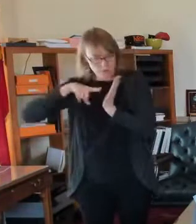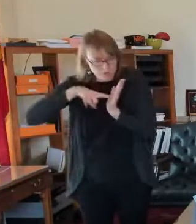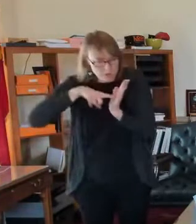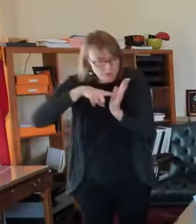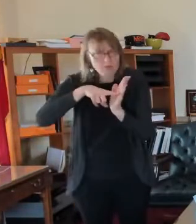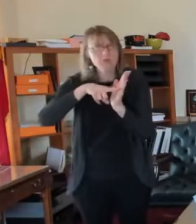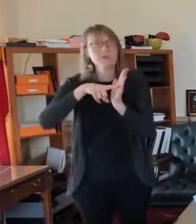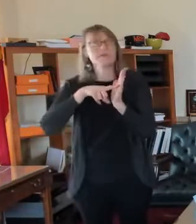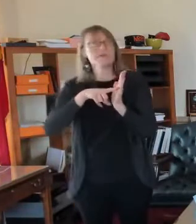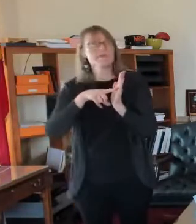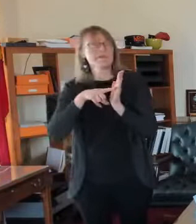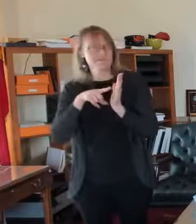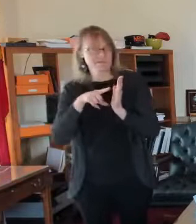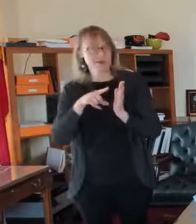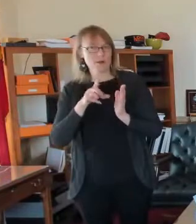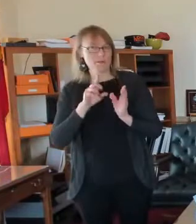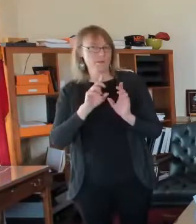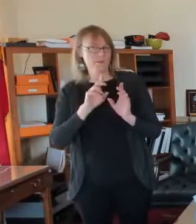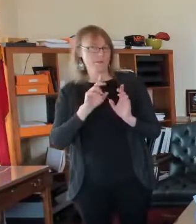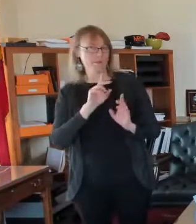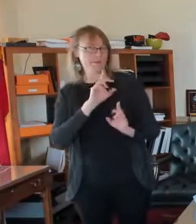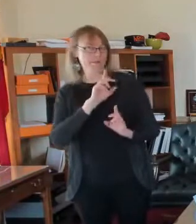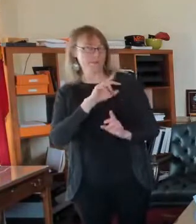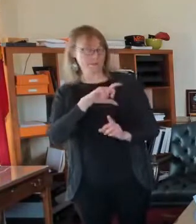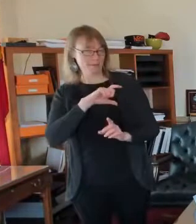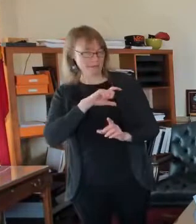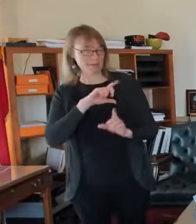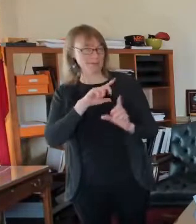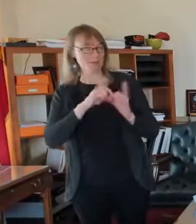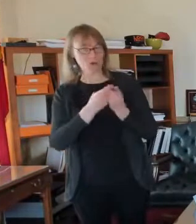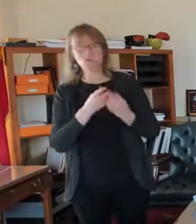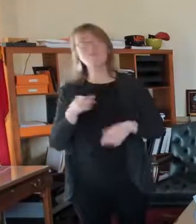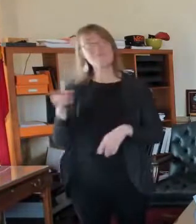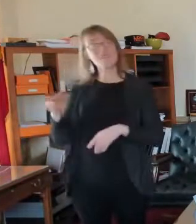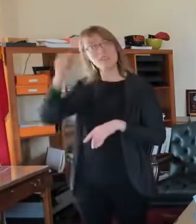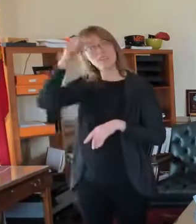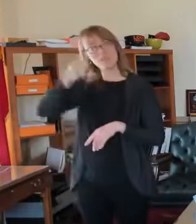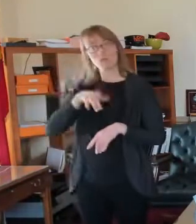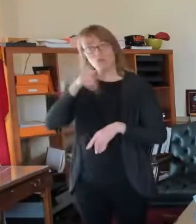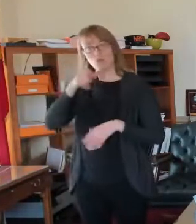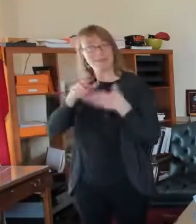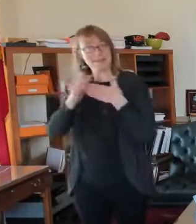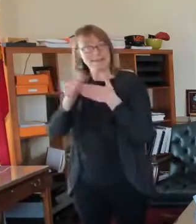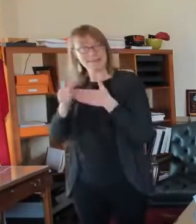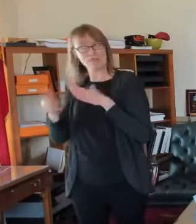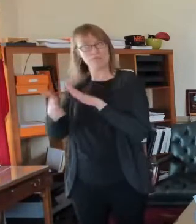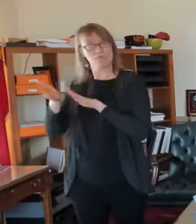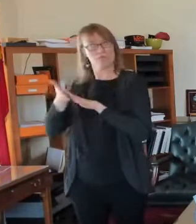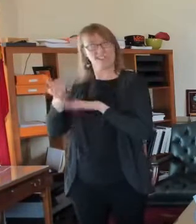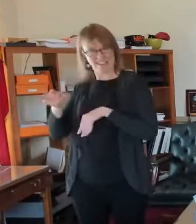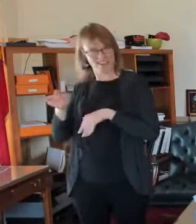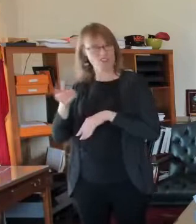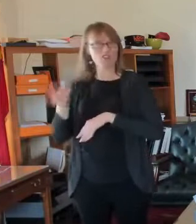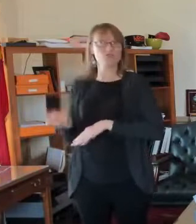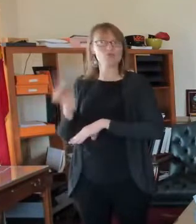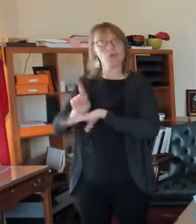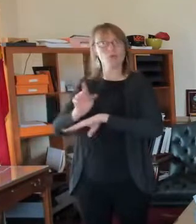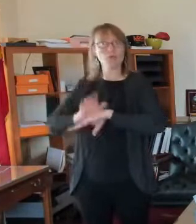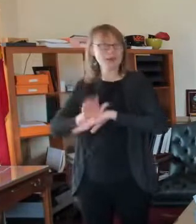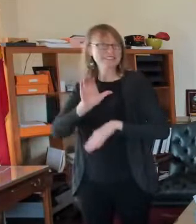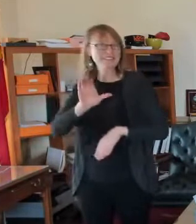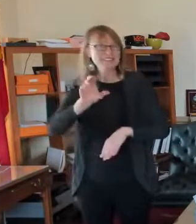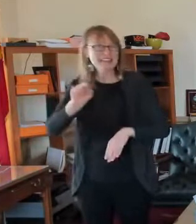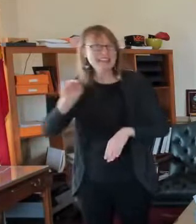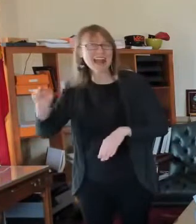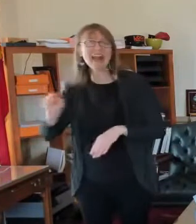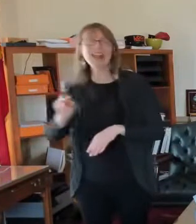of you know from, he's often on CNN or, you know, various national shows. Uh, his name is, uh, chief